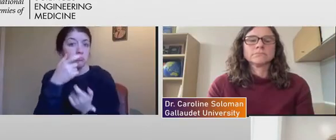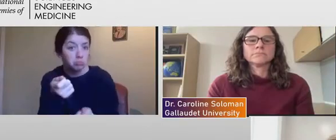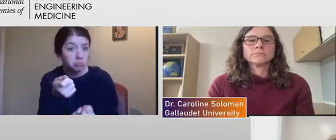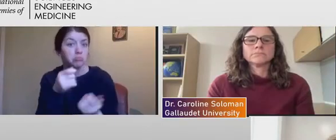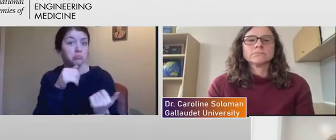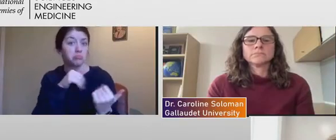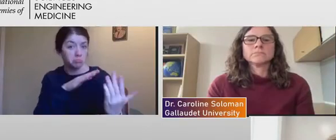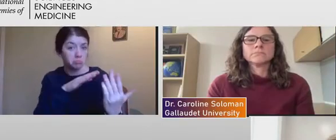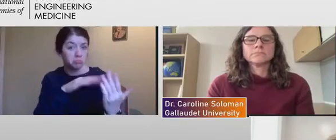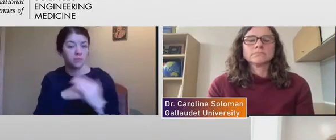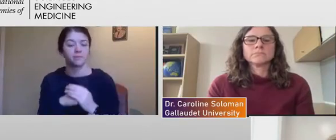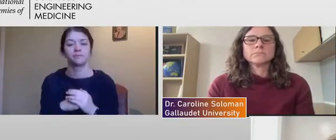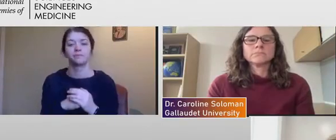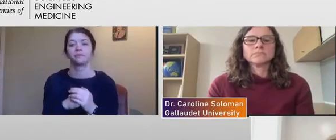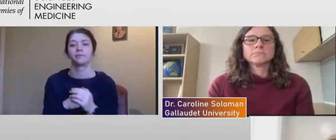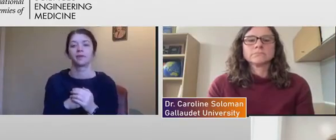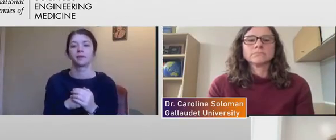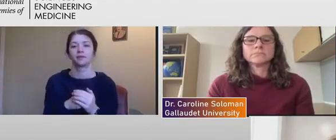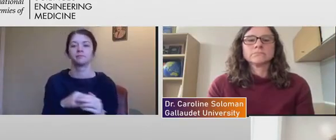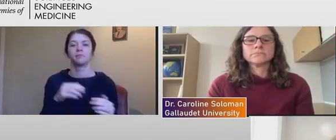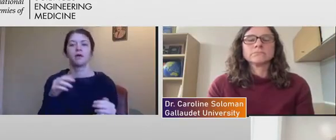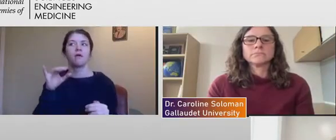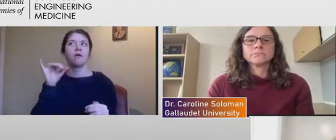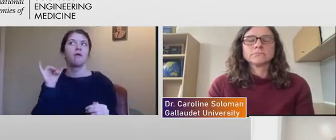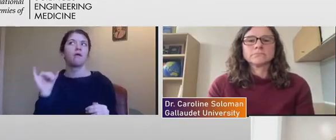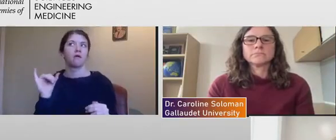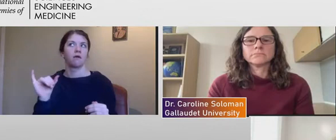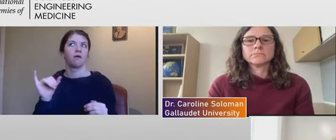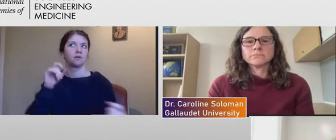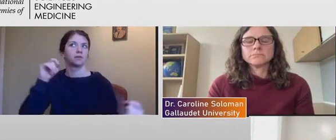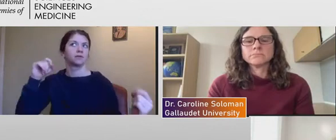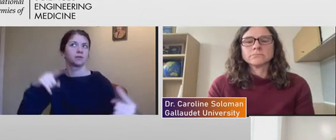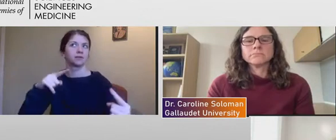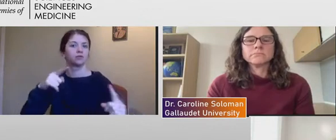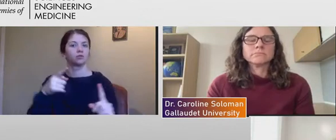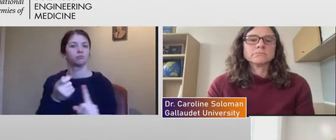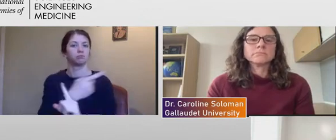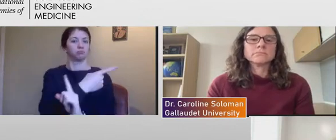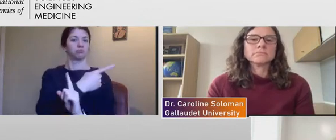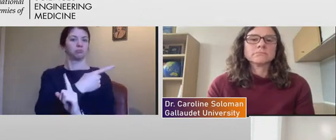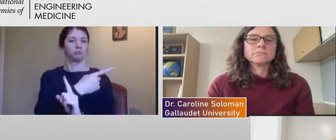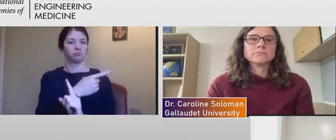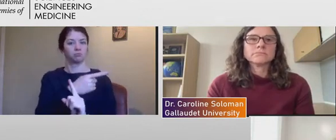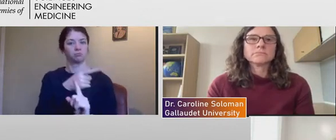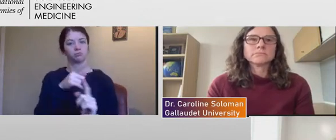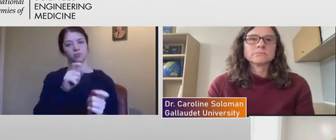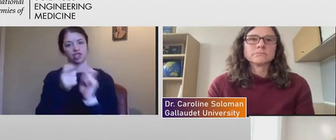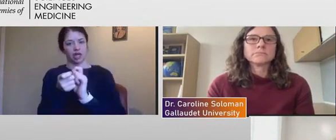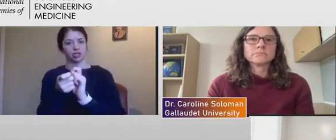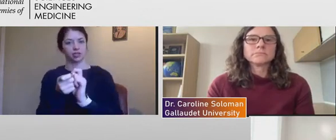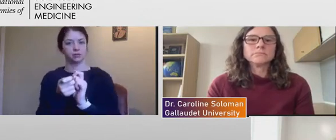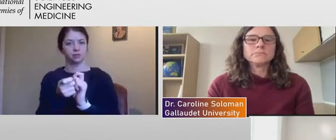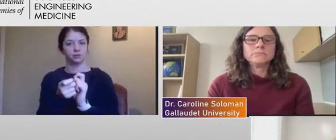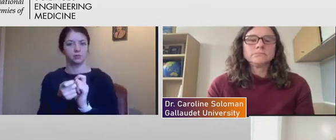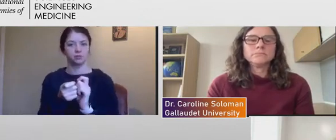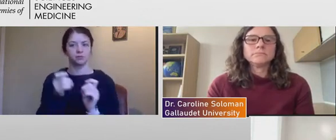Be able to tell if a signal deviates in a way that you might not notice if you're just seeing it.